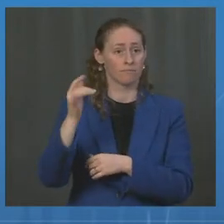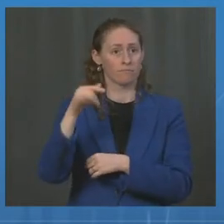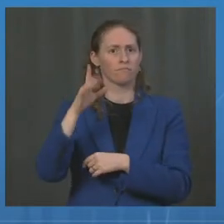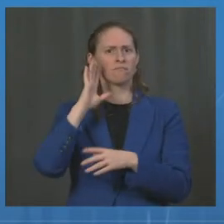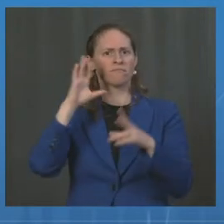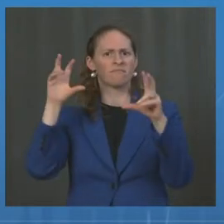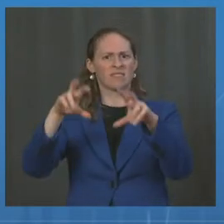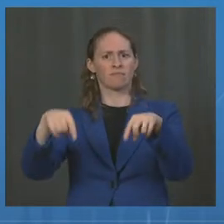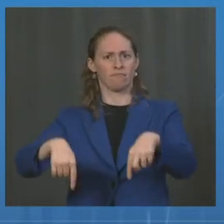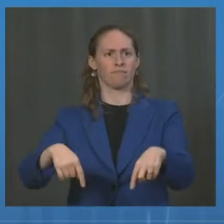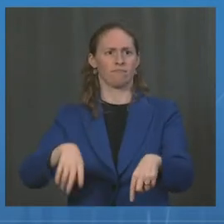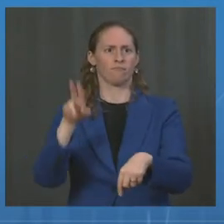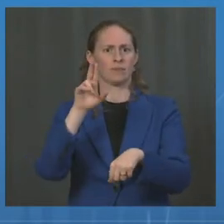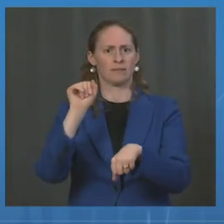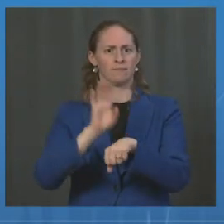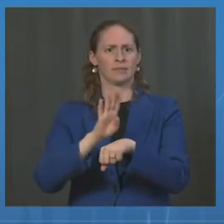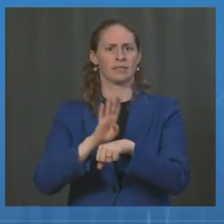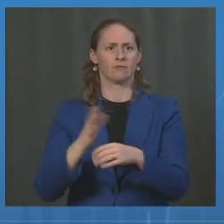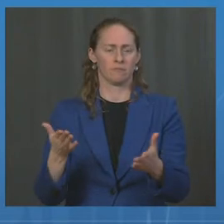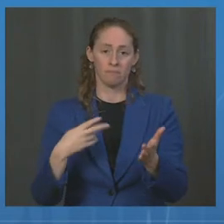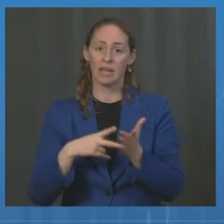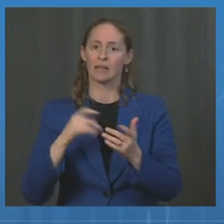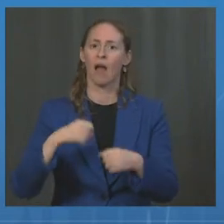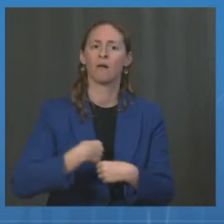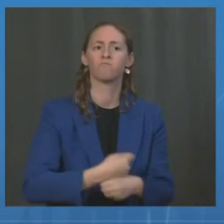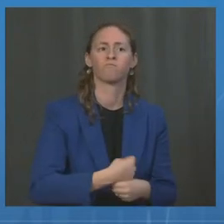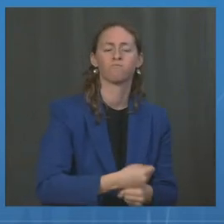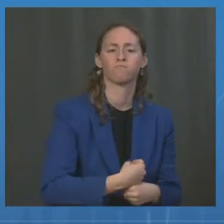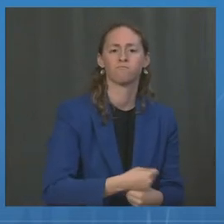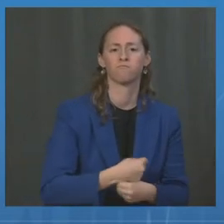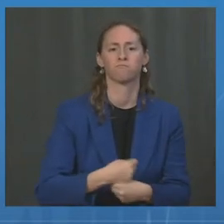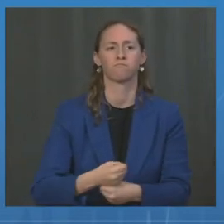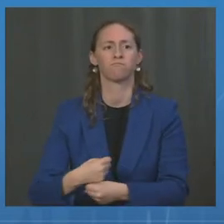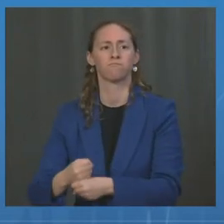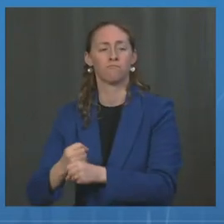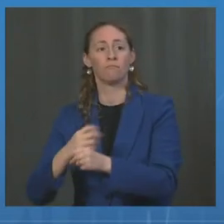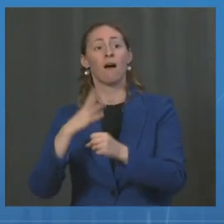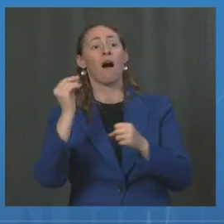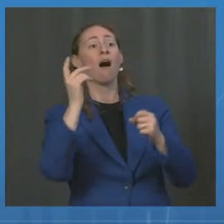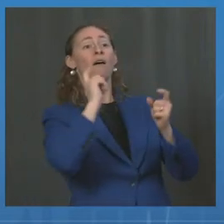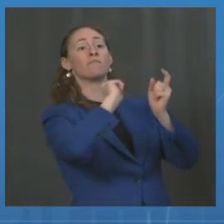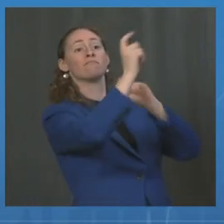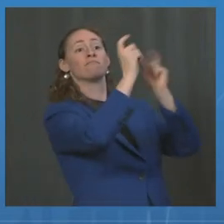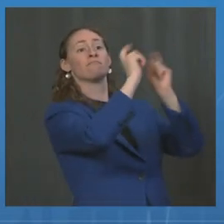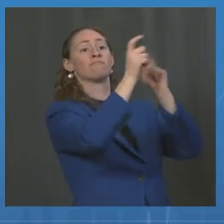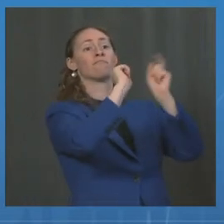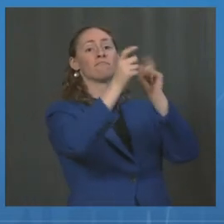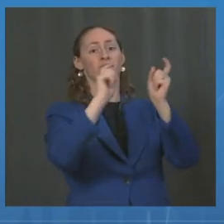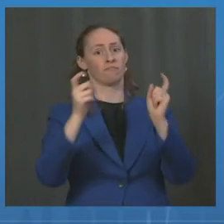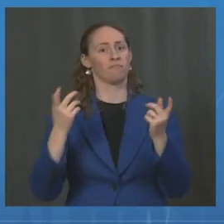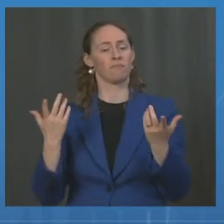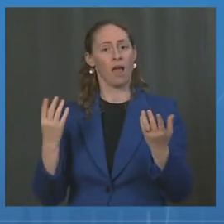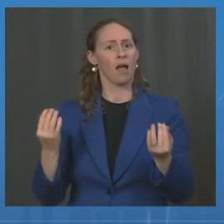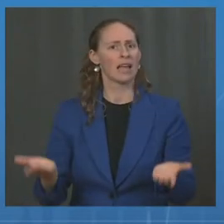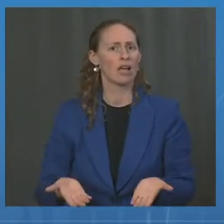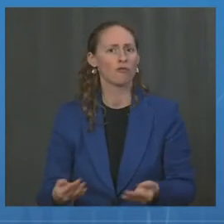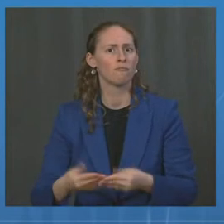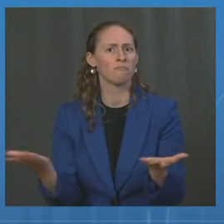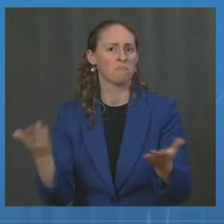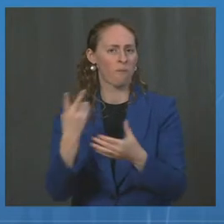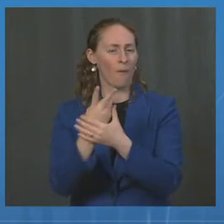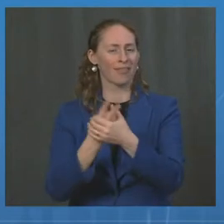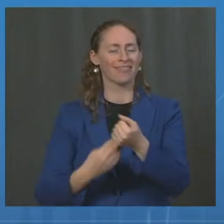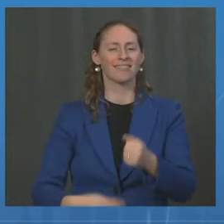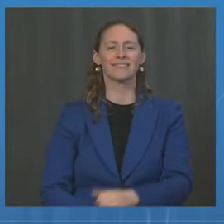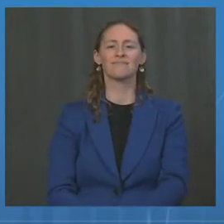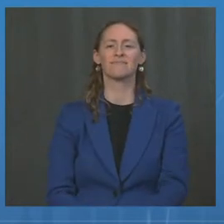for doses here in the U.S. and to give to the world and export to the world. Next question. We'll